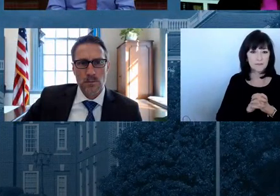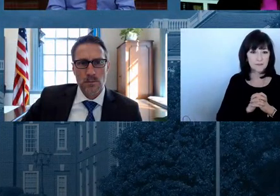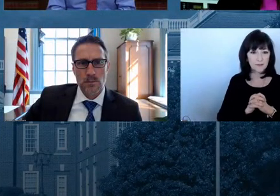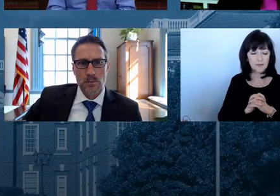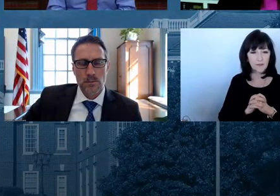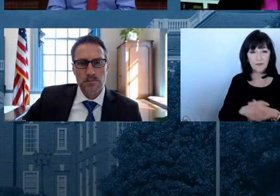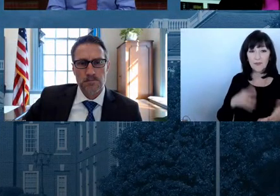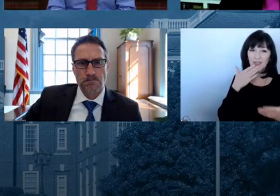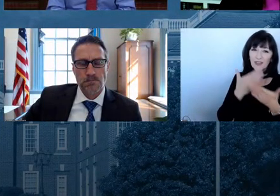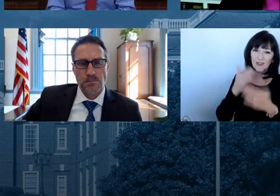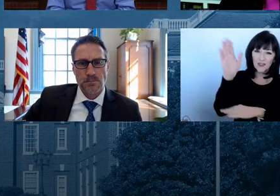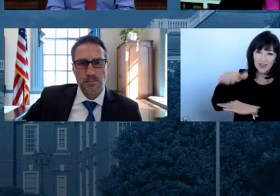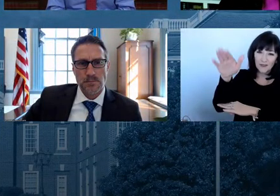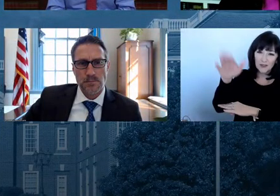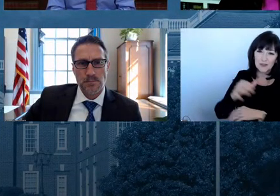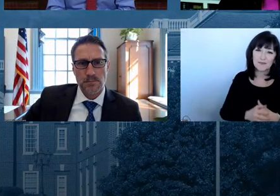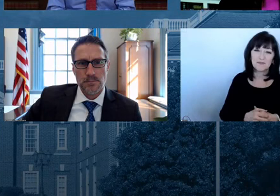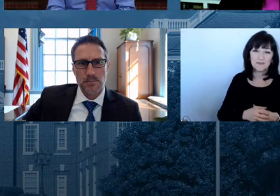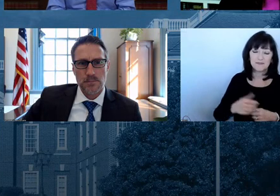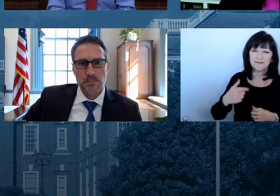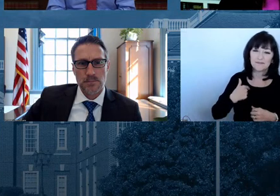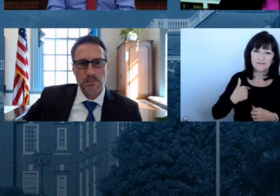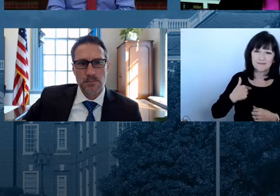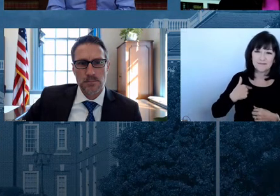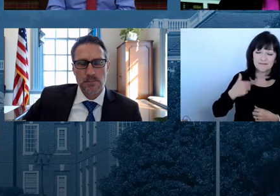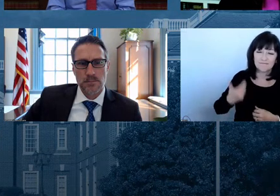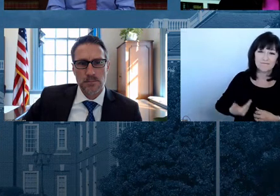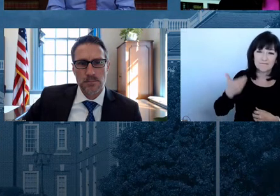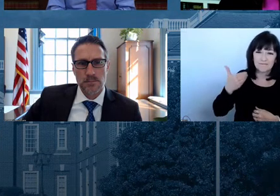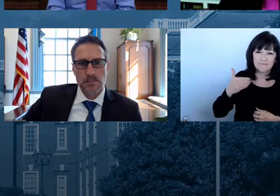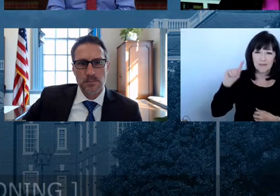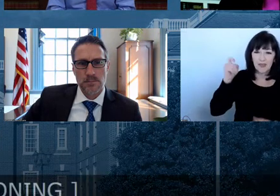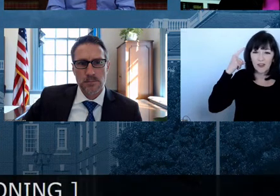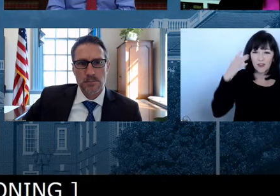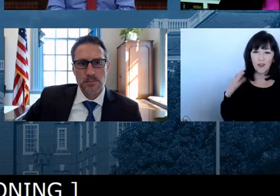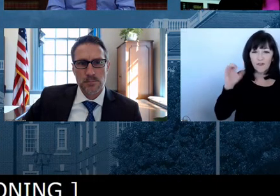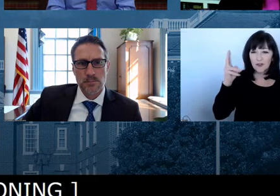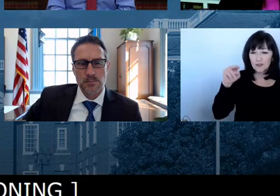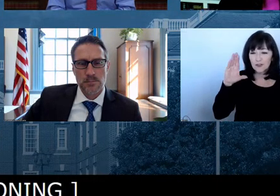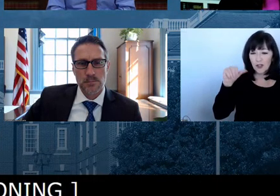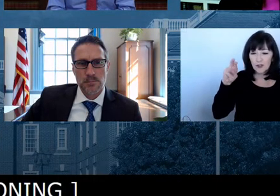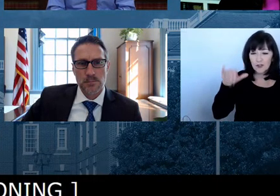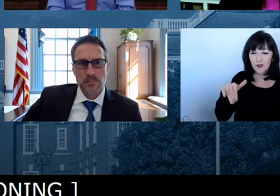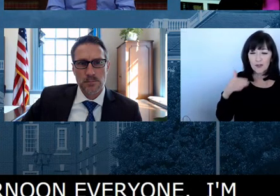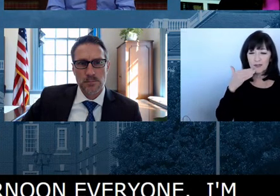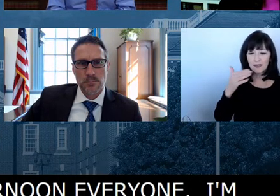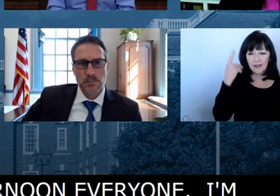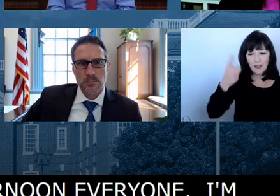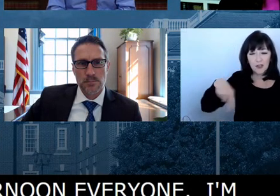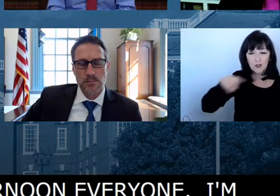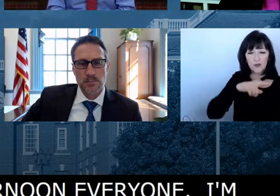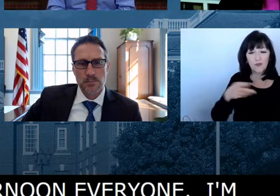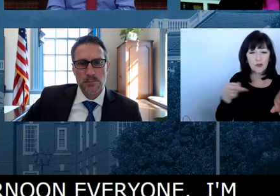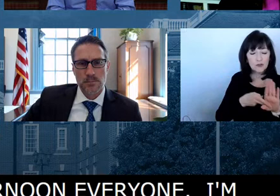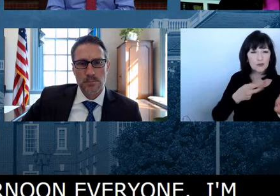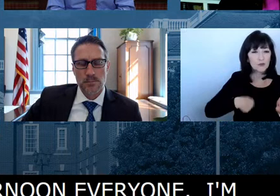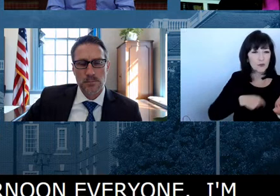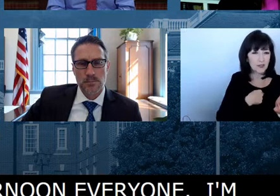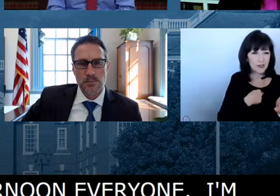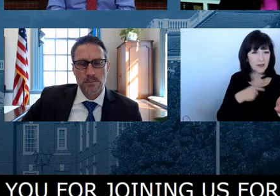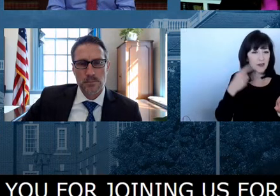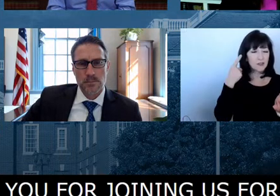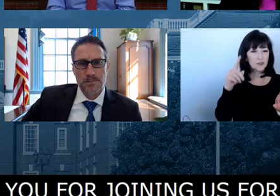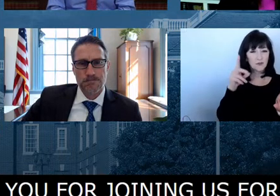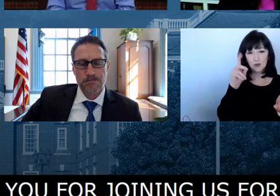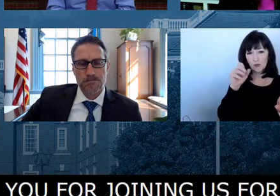Good afternoon, everyone. I'm Governor John Carney. Thank you for joining us for our weekly press conference on Delaware's response to